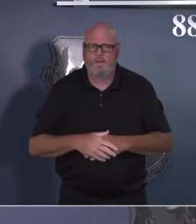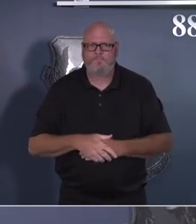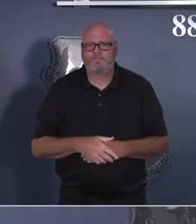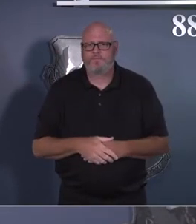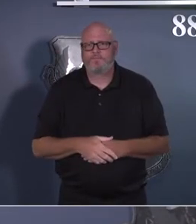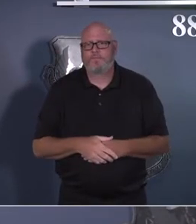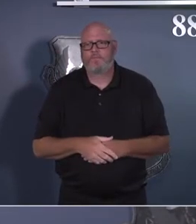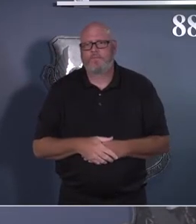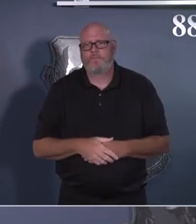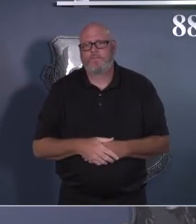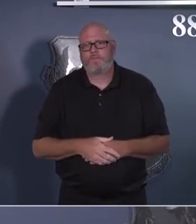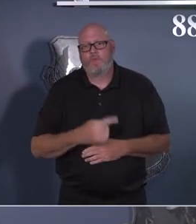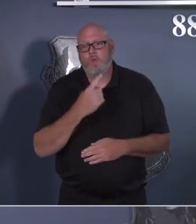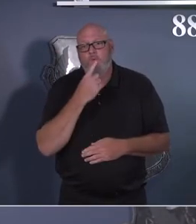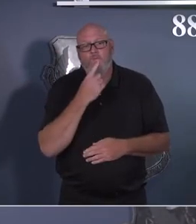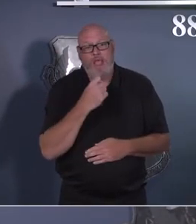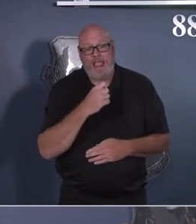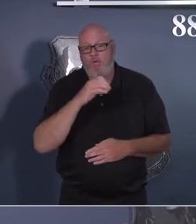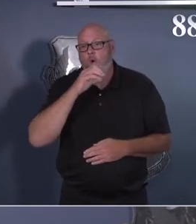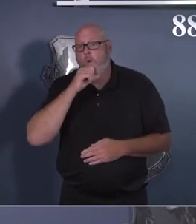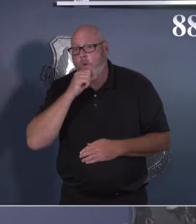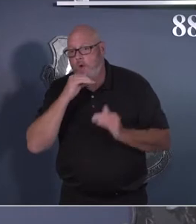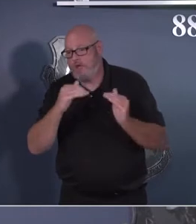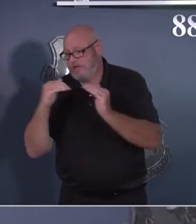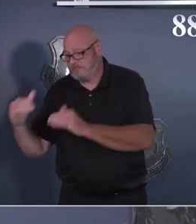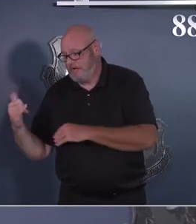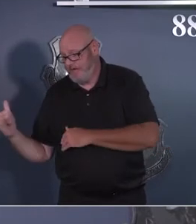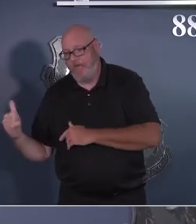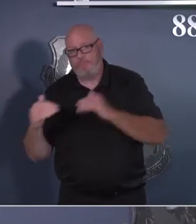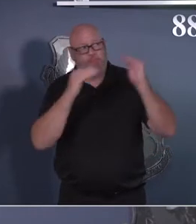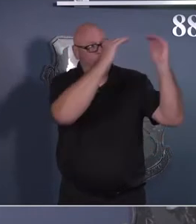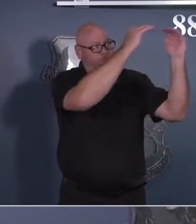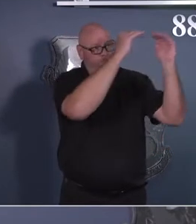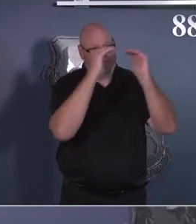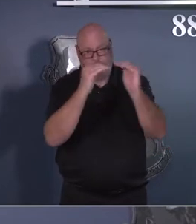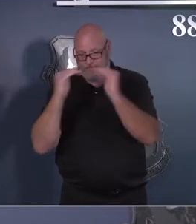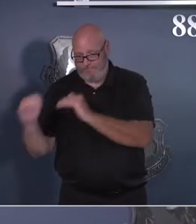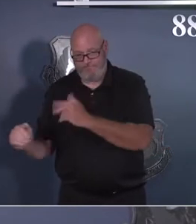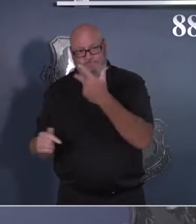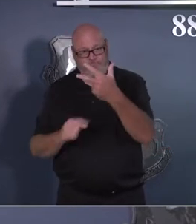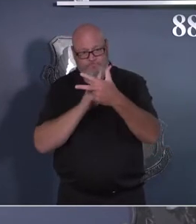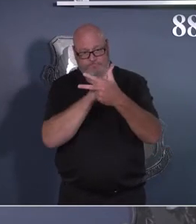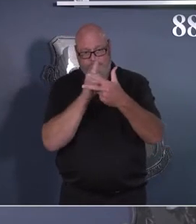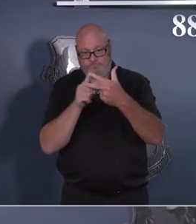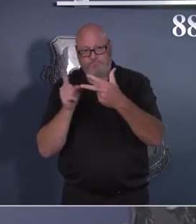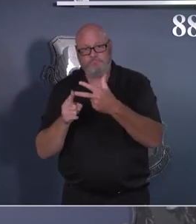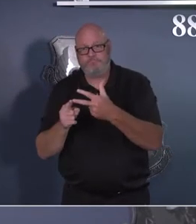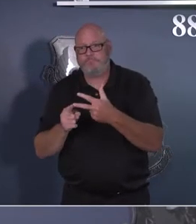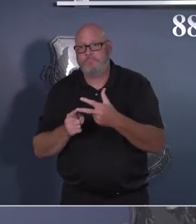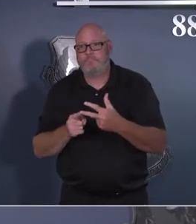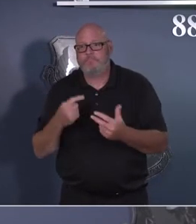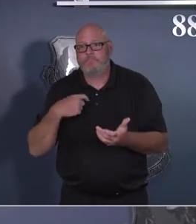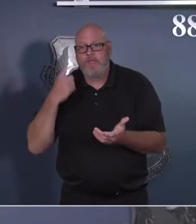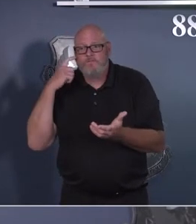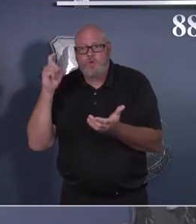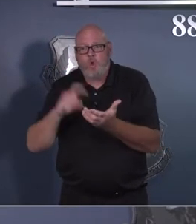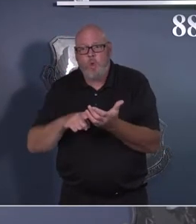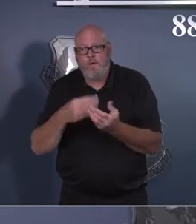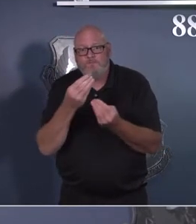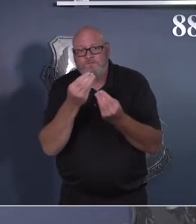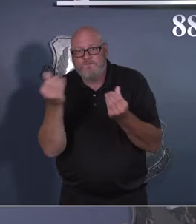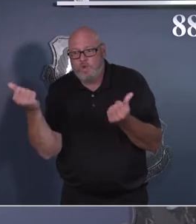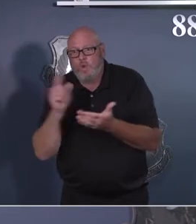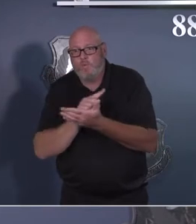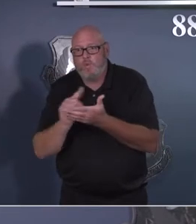progression of red coming up the United States, working closer and closer to where we are. And so on last